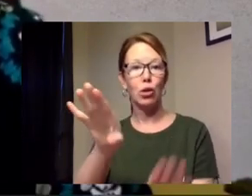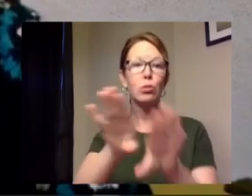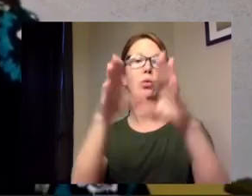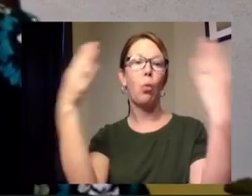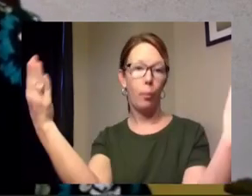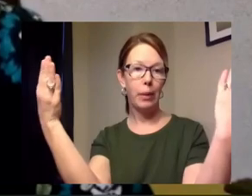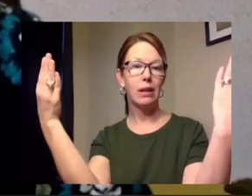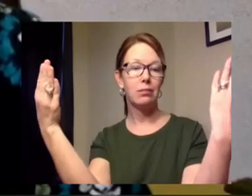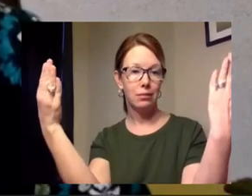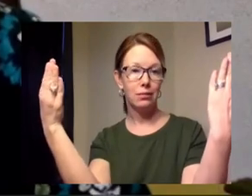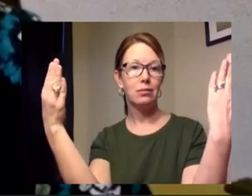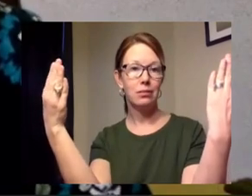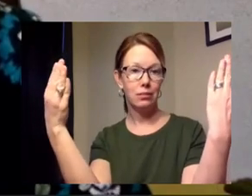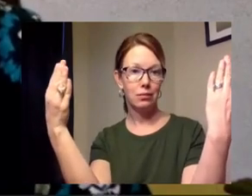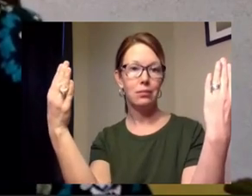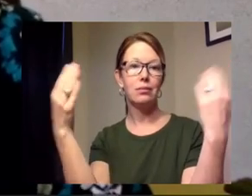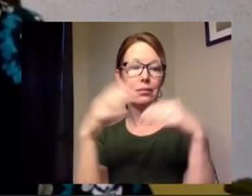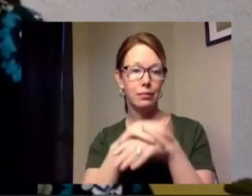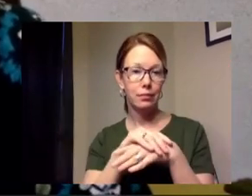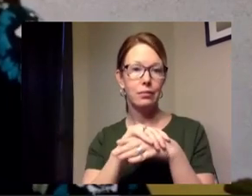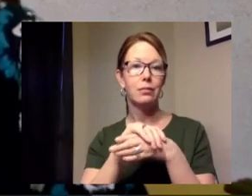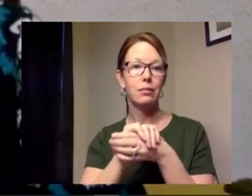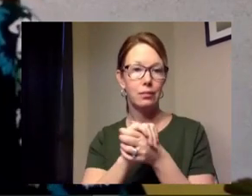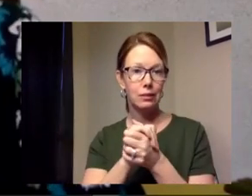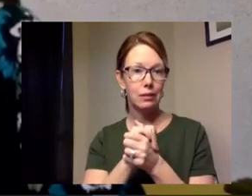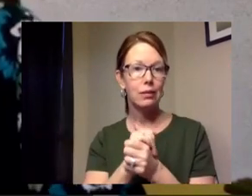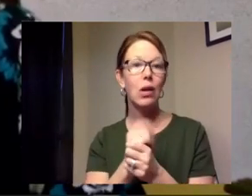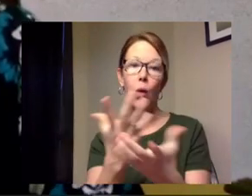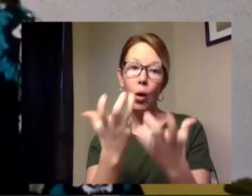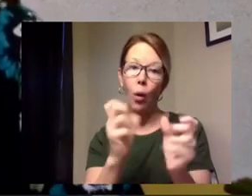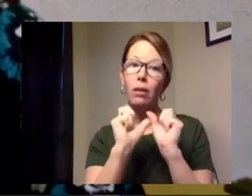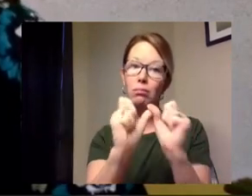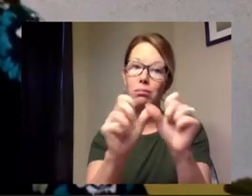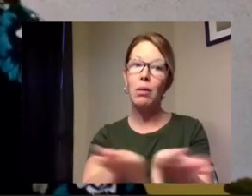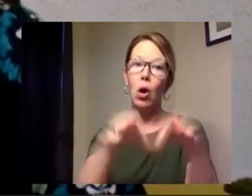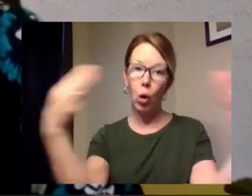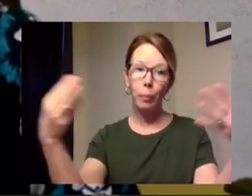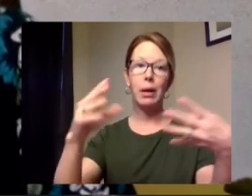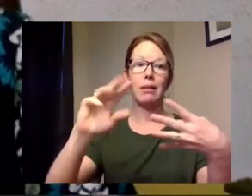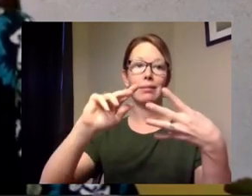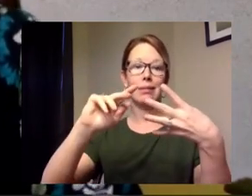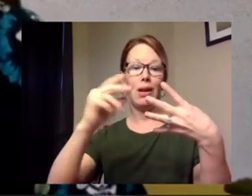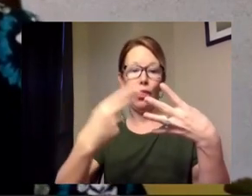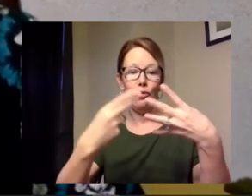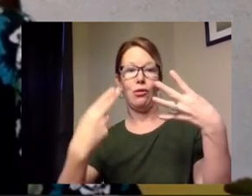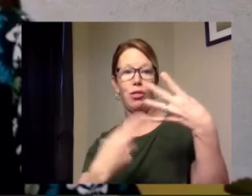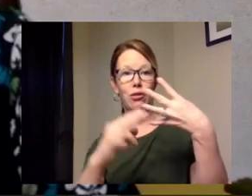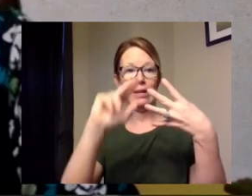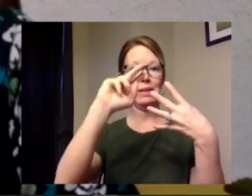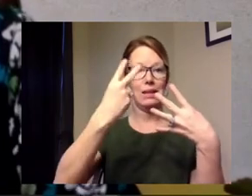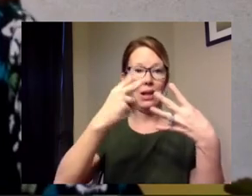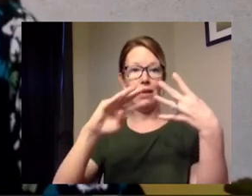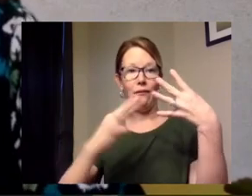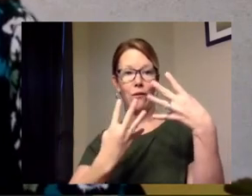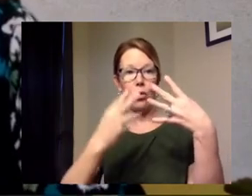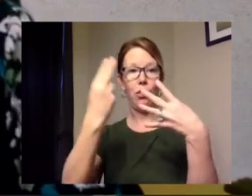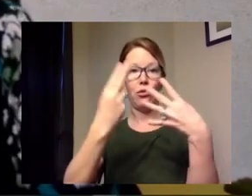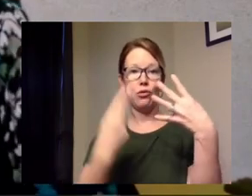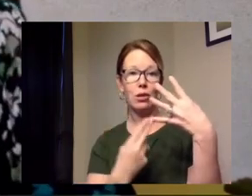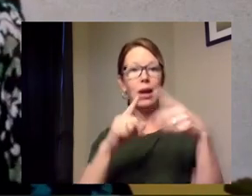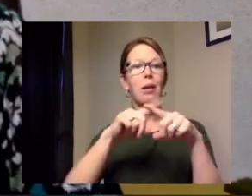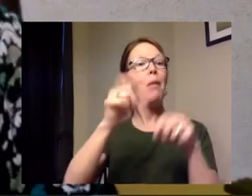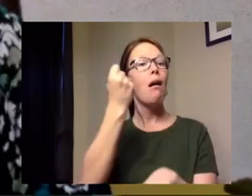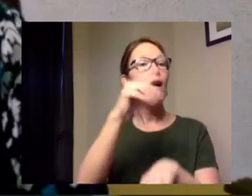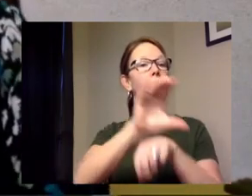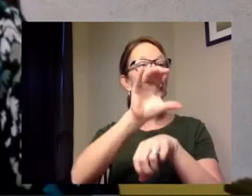does um want to remain open on the second and fourth thursdays however the church building is